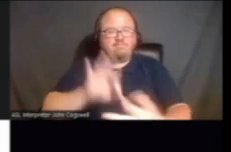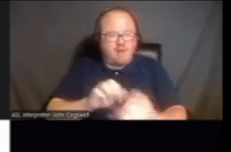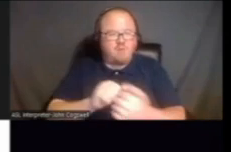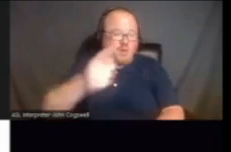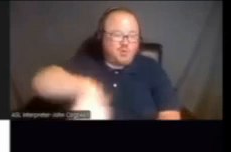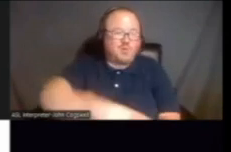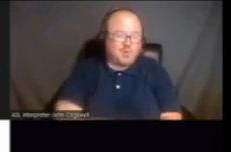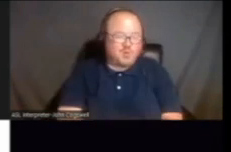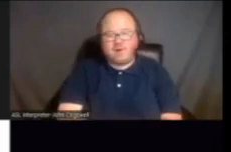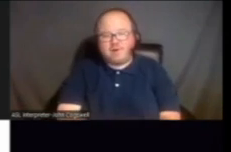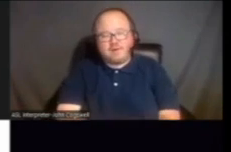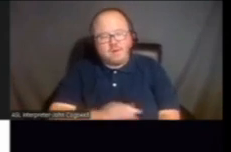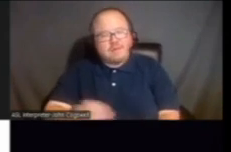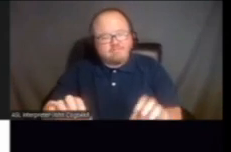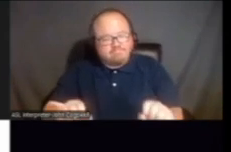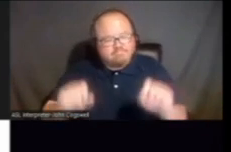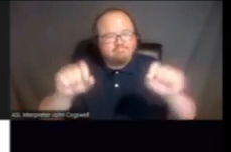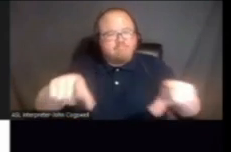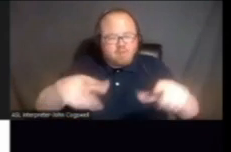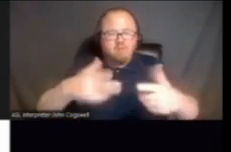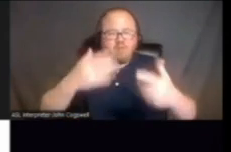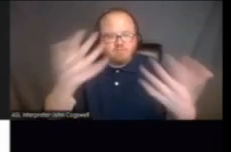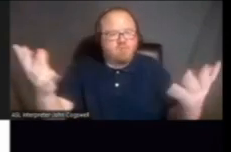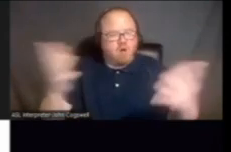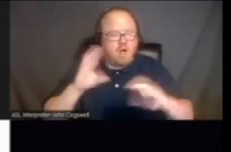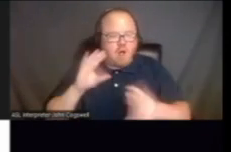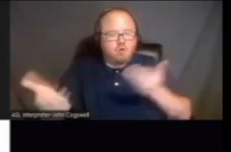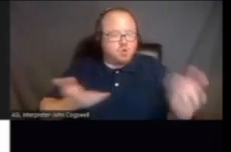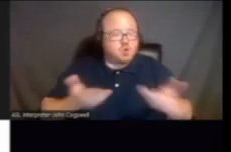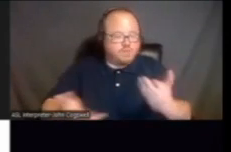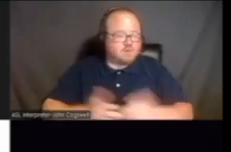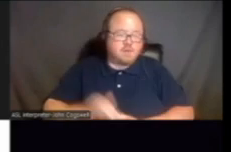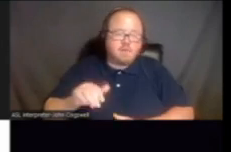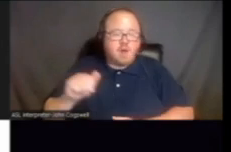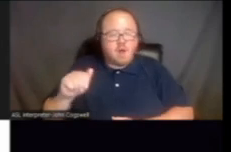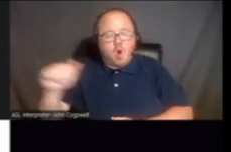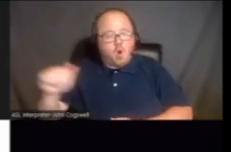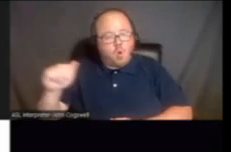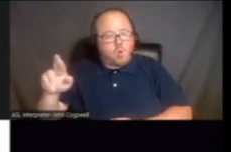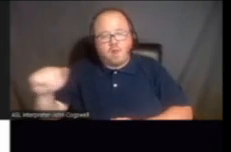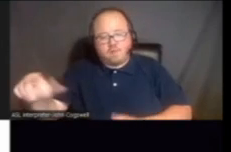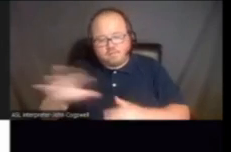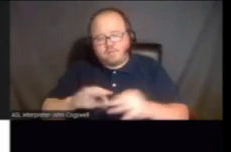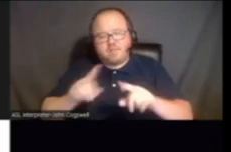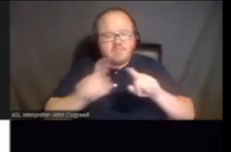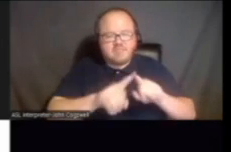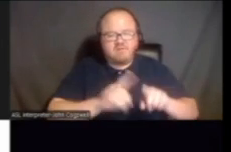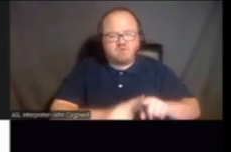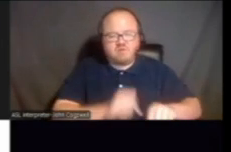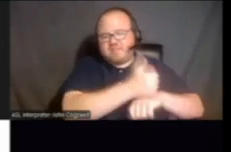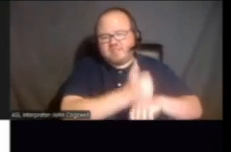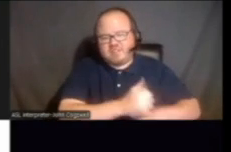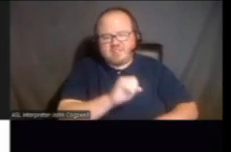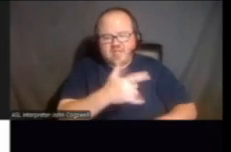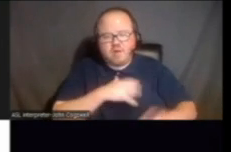putting ourselves out there to be of service. And as Aurelia mentioned, the various settings that we work on, we do a lot of our work